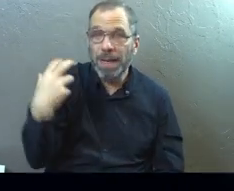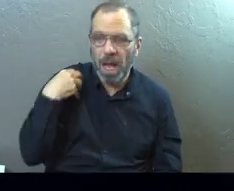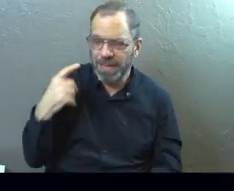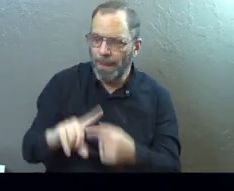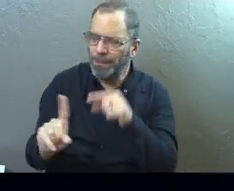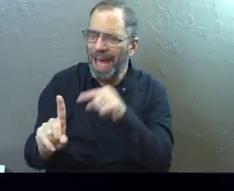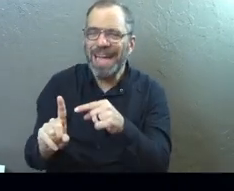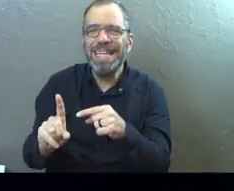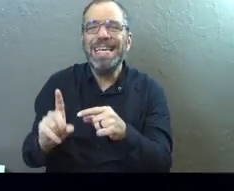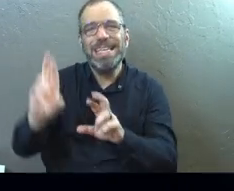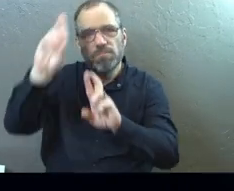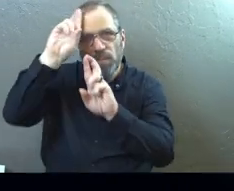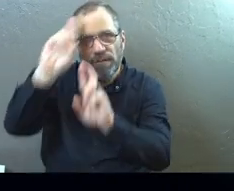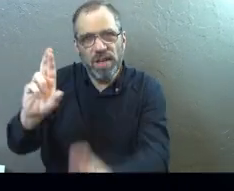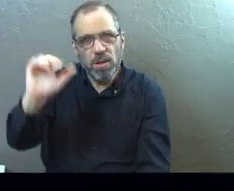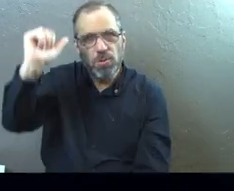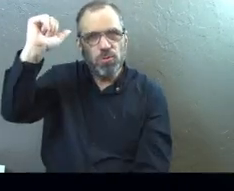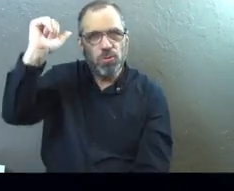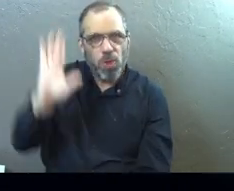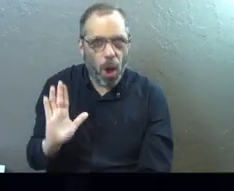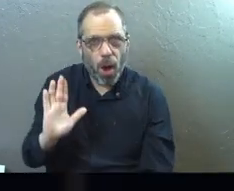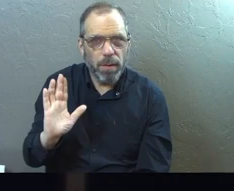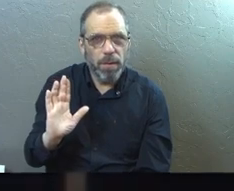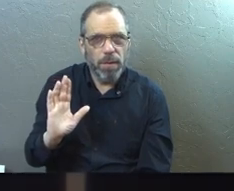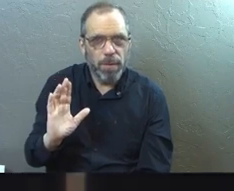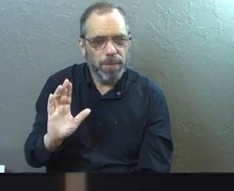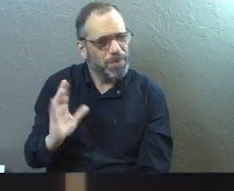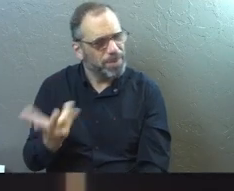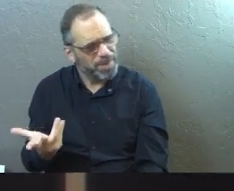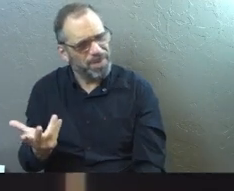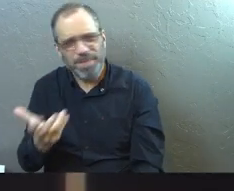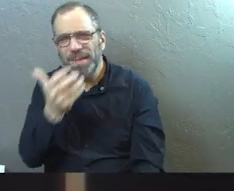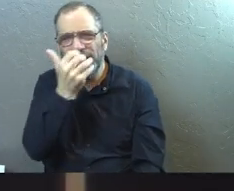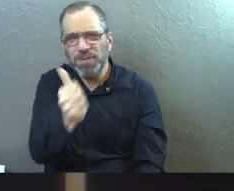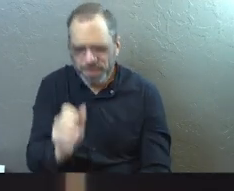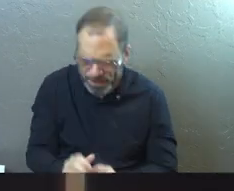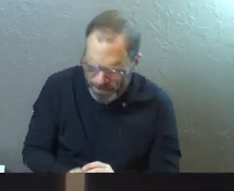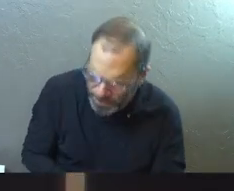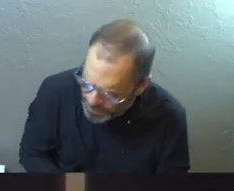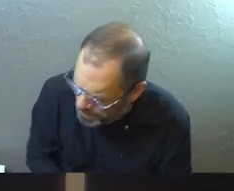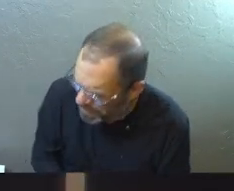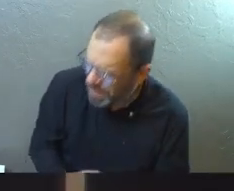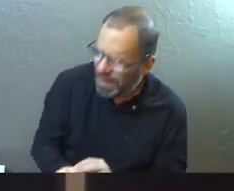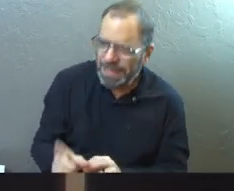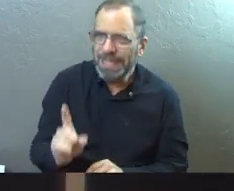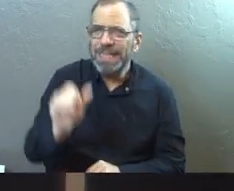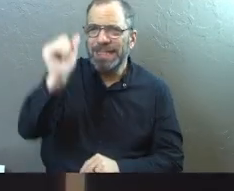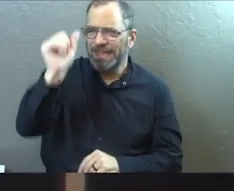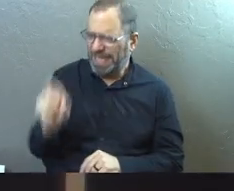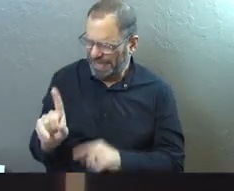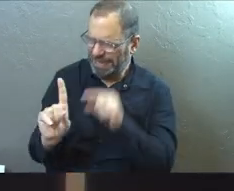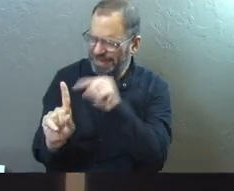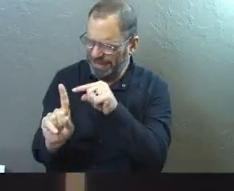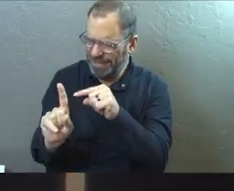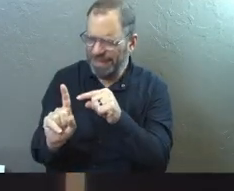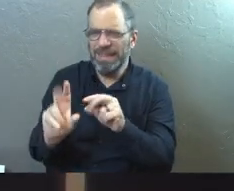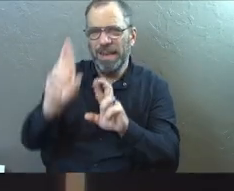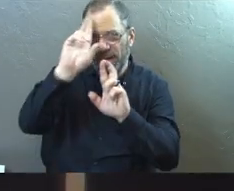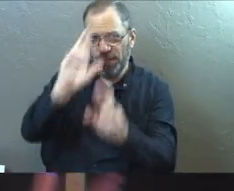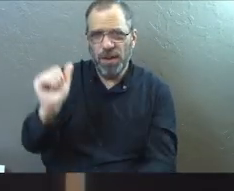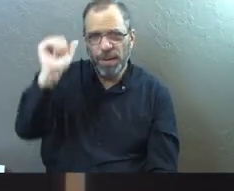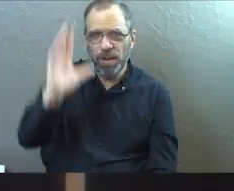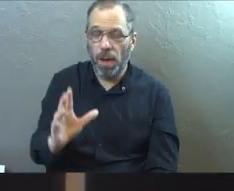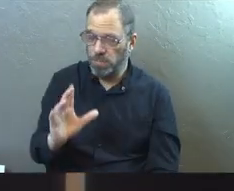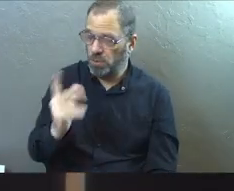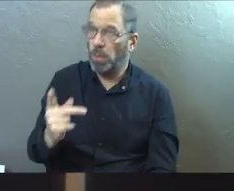he was a God-fearing man. This is interesting, right? A God-fearing man. What do they mean by that?